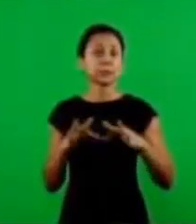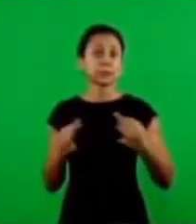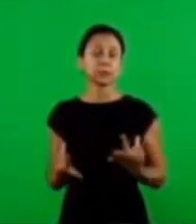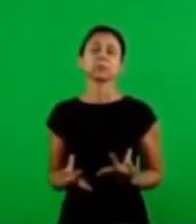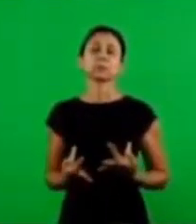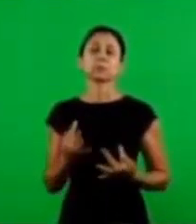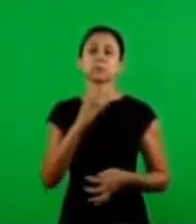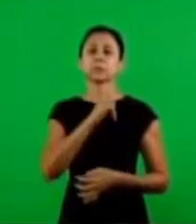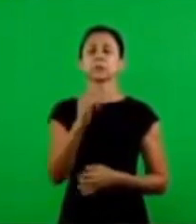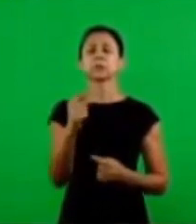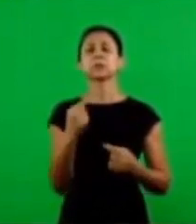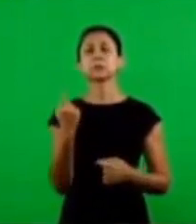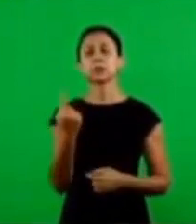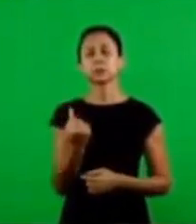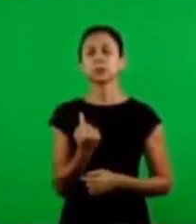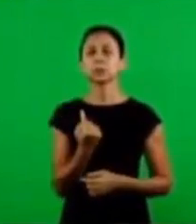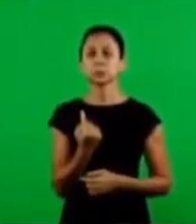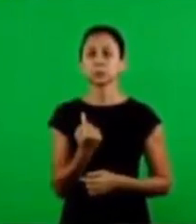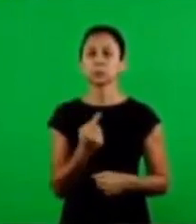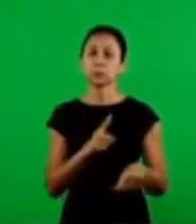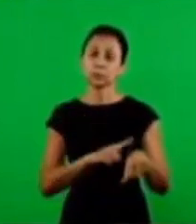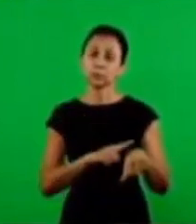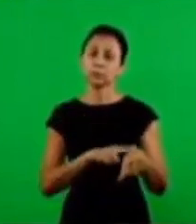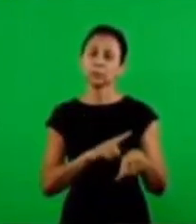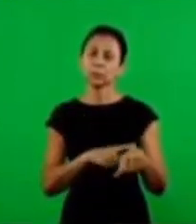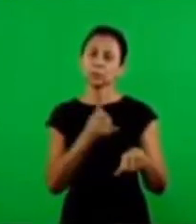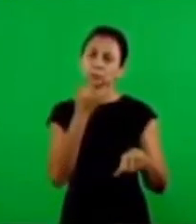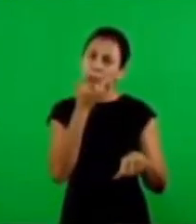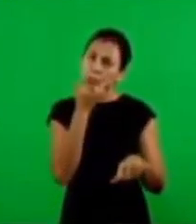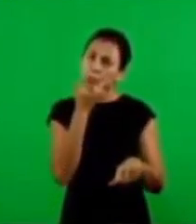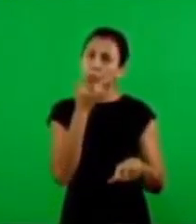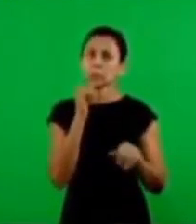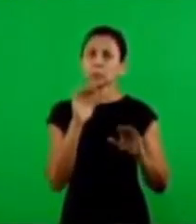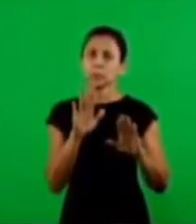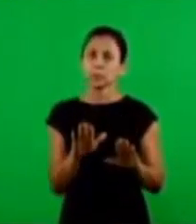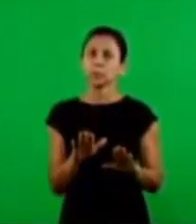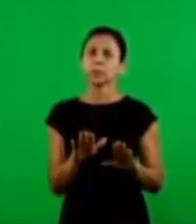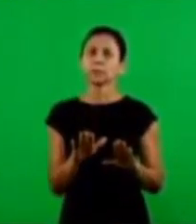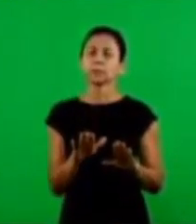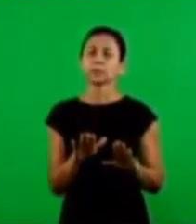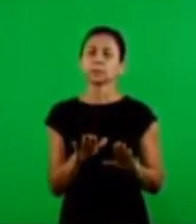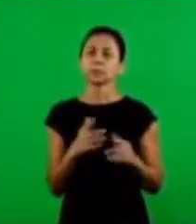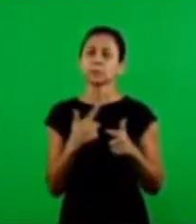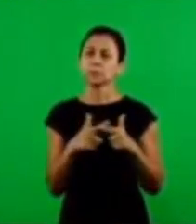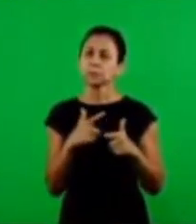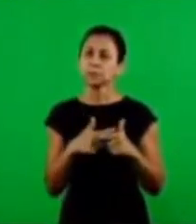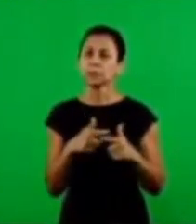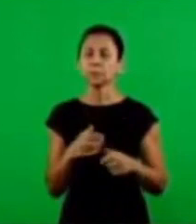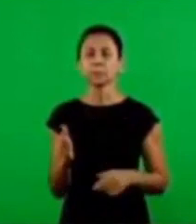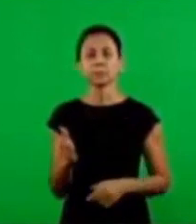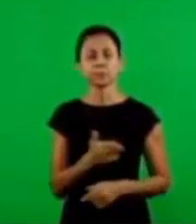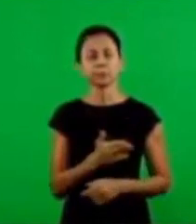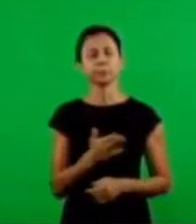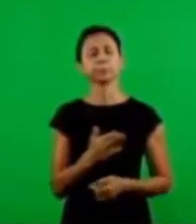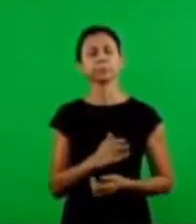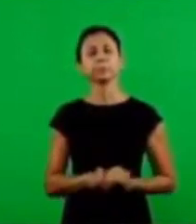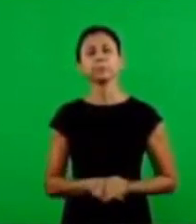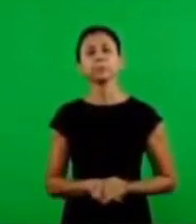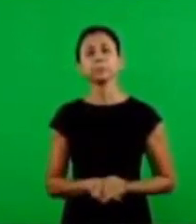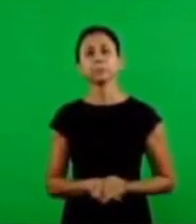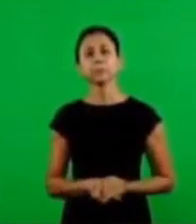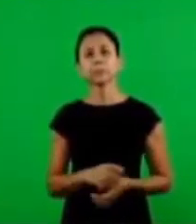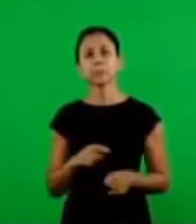simple things we have the responsibility to speak with even though the time is over there is another thing